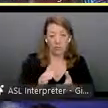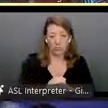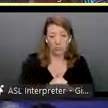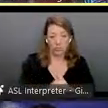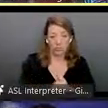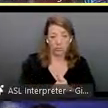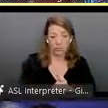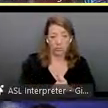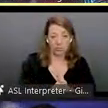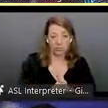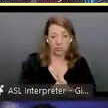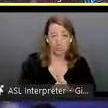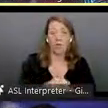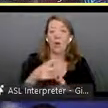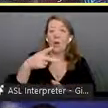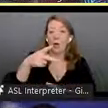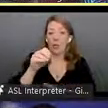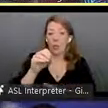pola